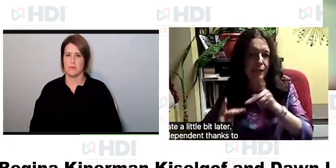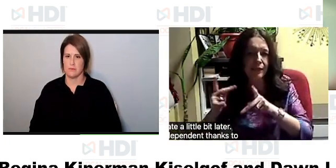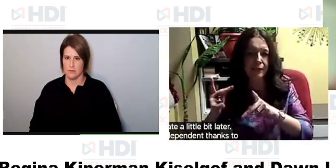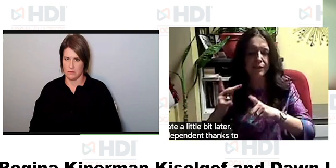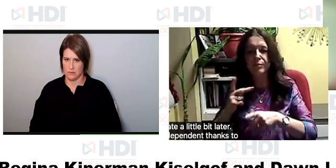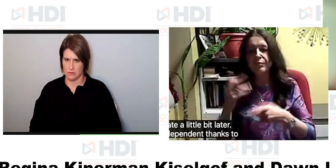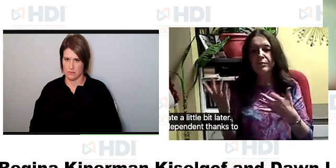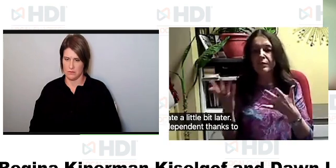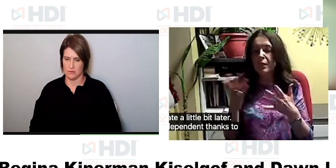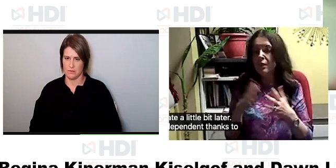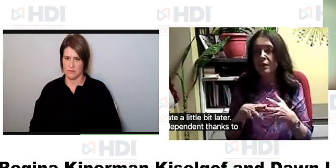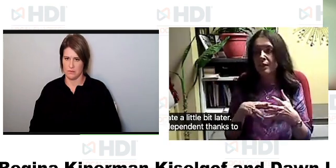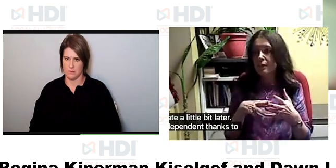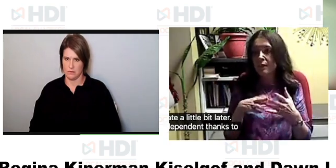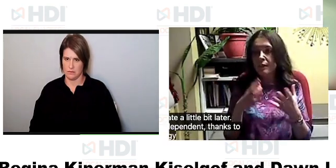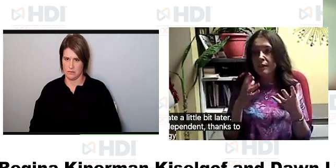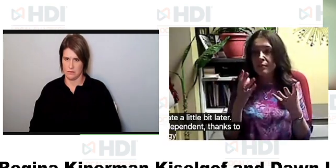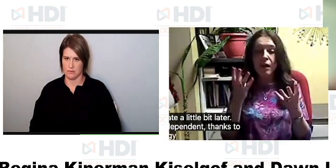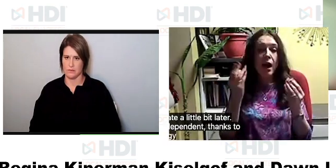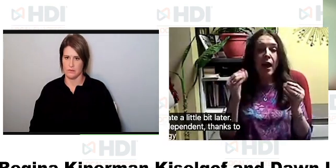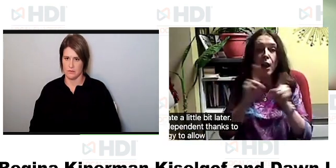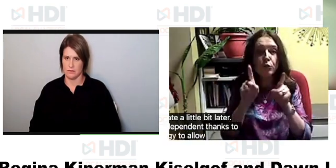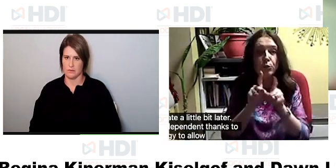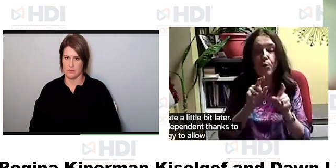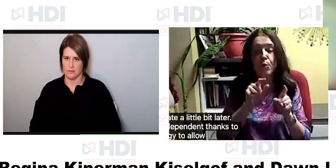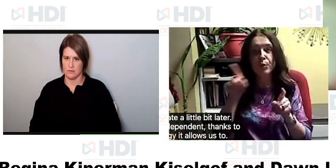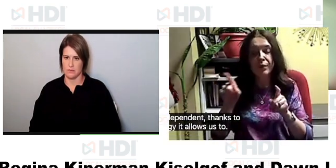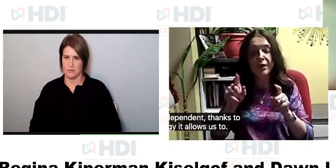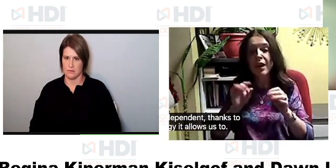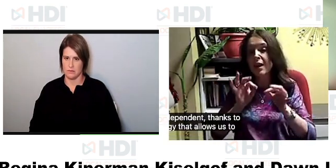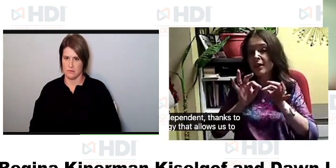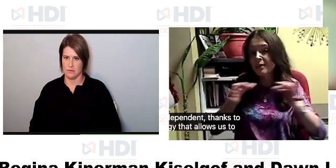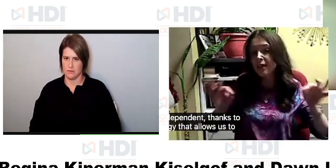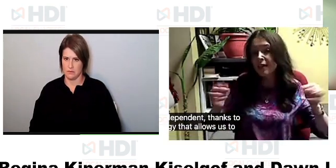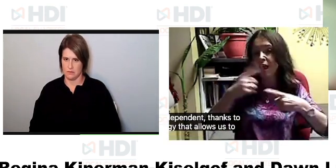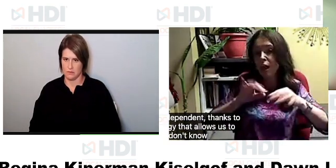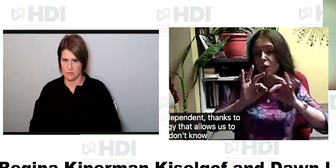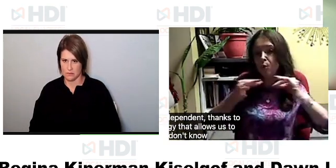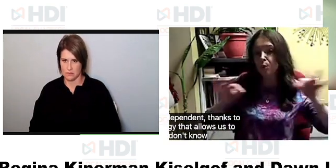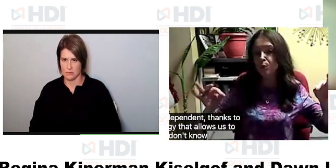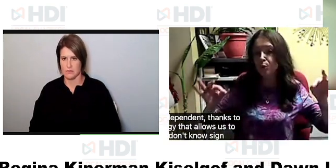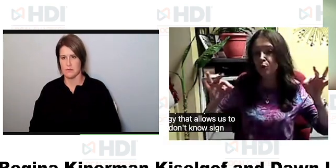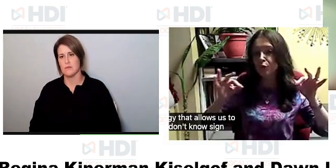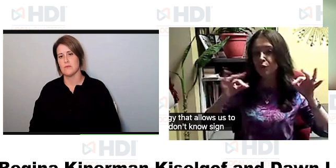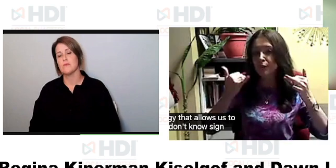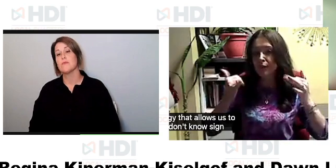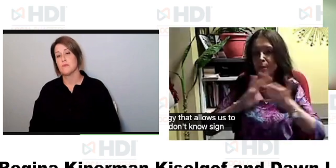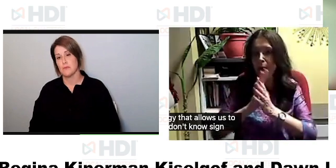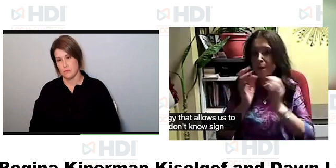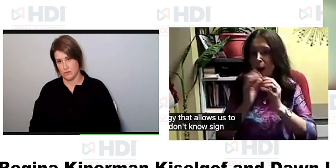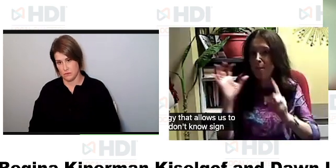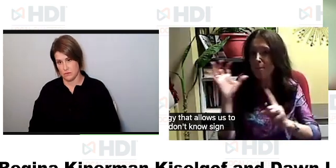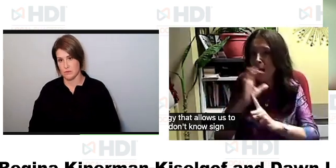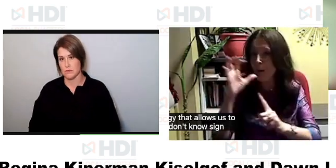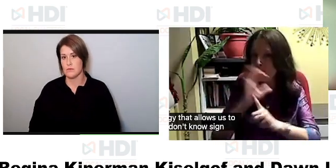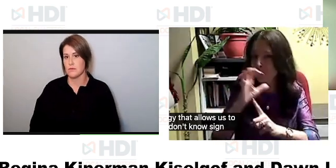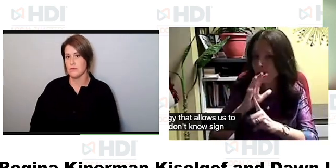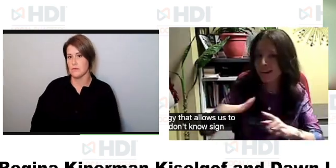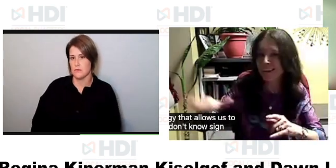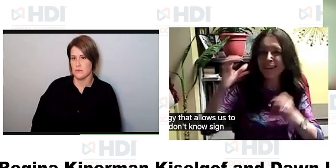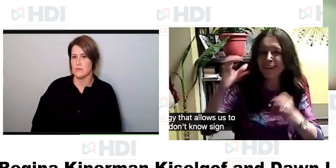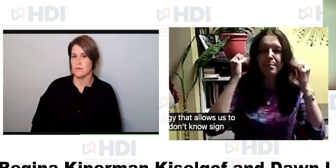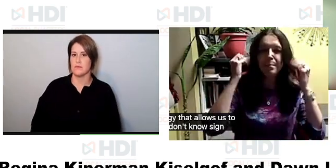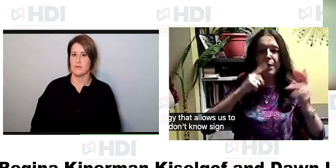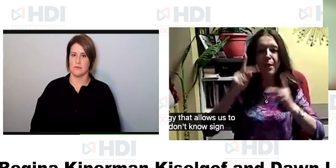the ability to use the technology it allows us to communicate with those who don't know sign language captioning